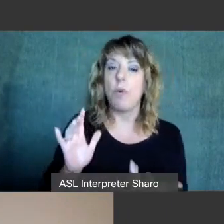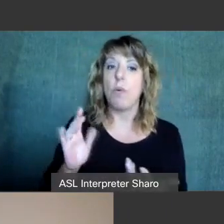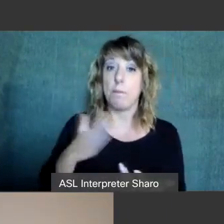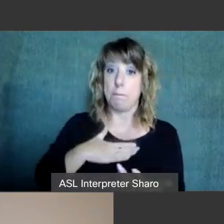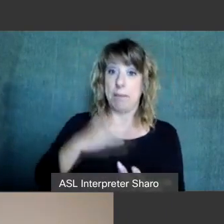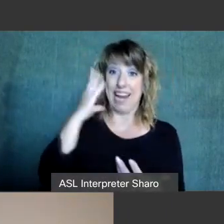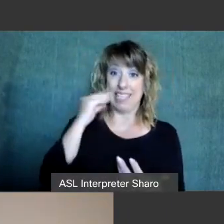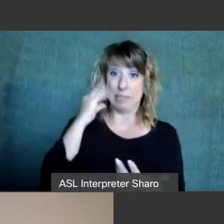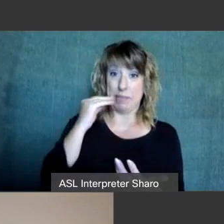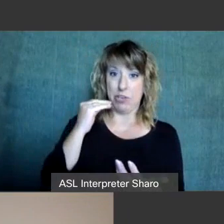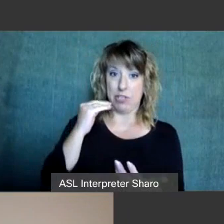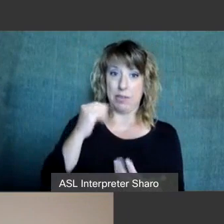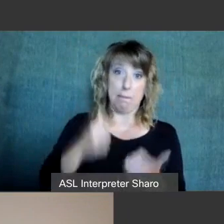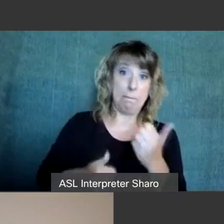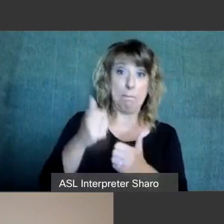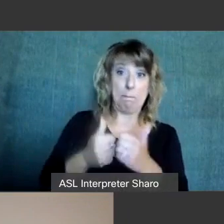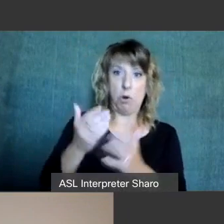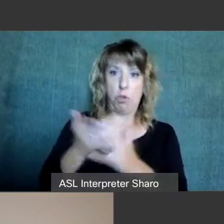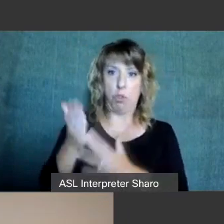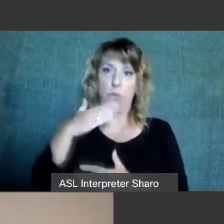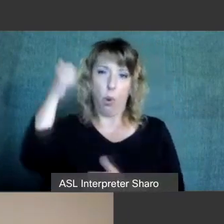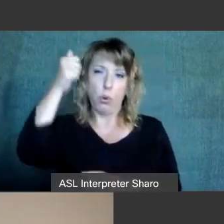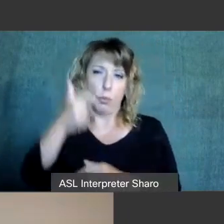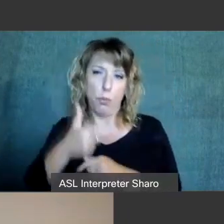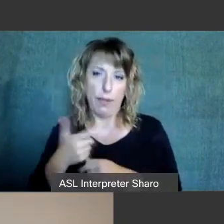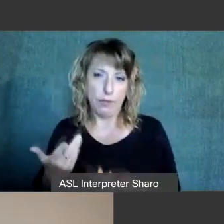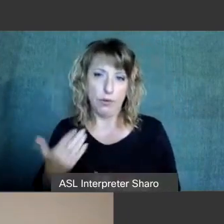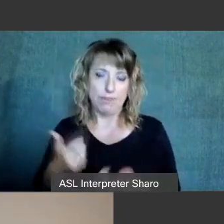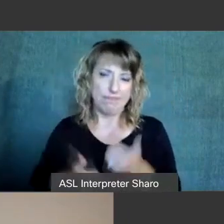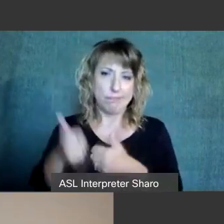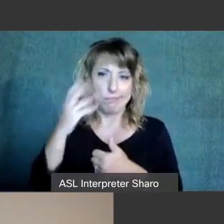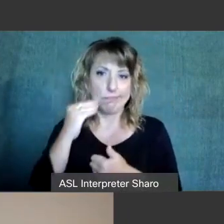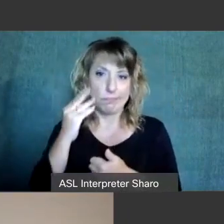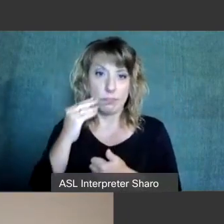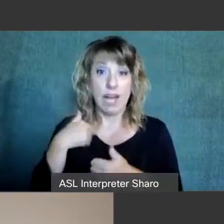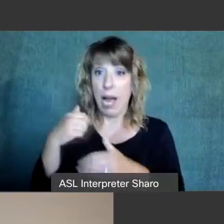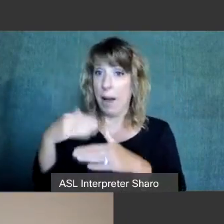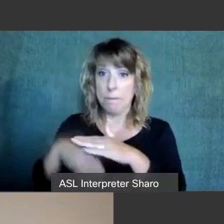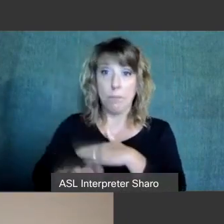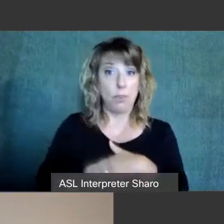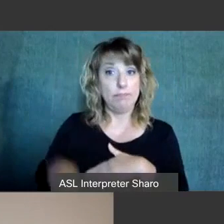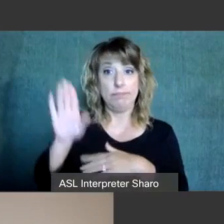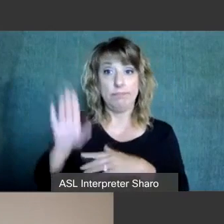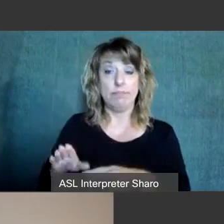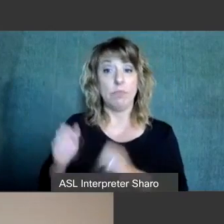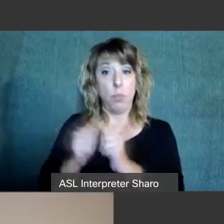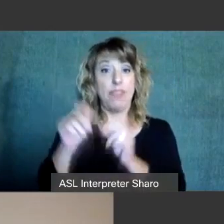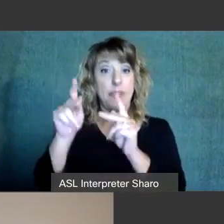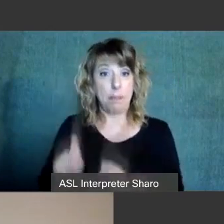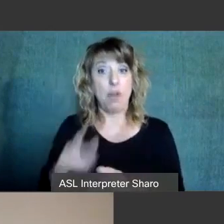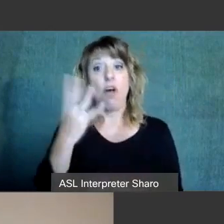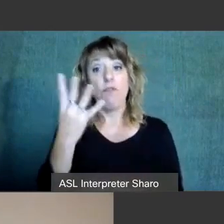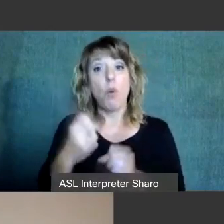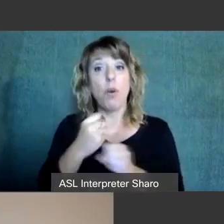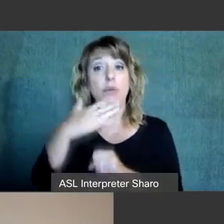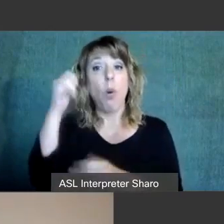on the spectrum is primarily through my older brother. I was born and raised with a person on the spectrum. He's four years older than